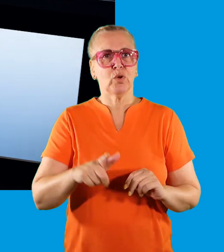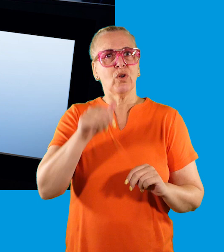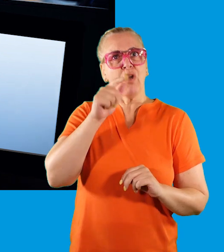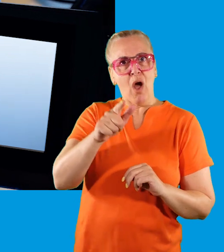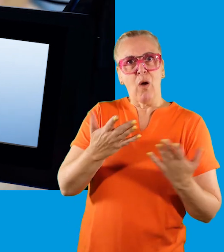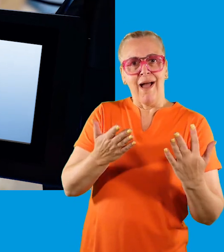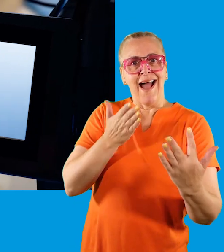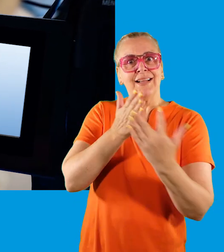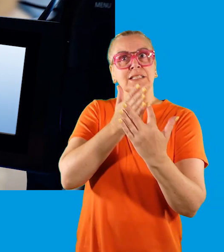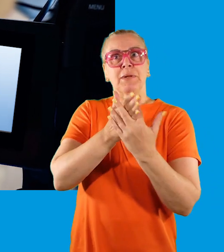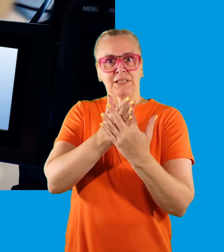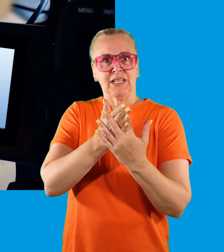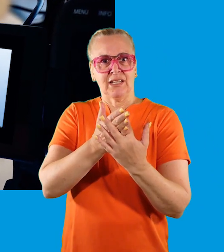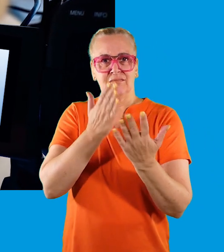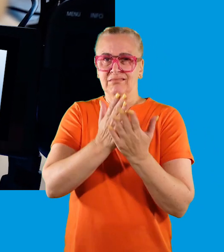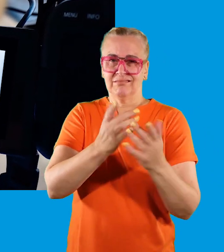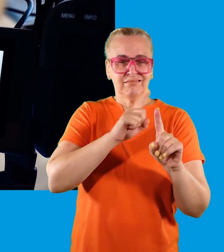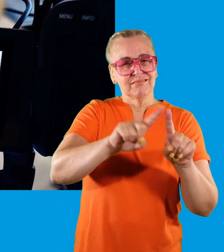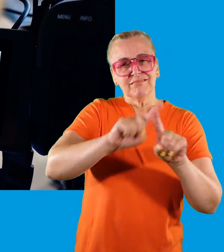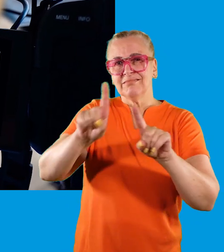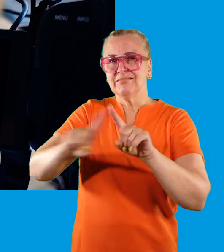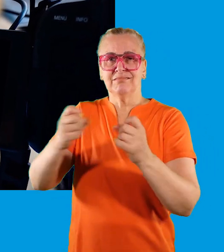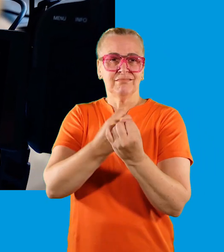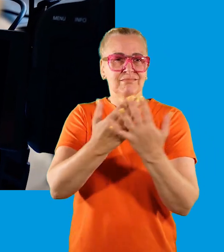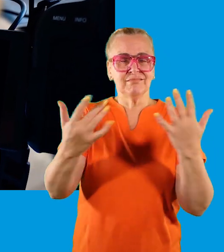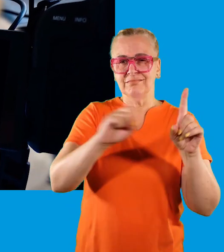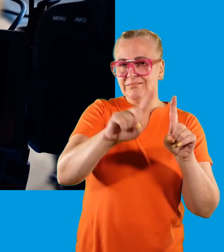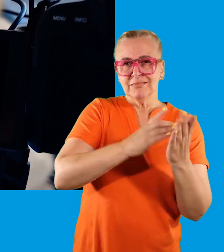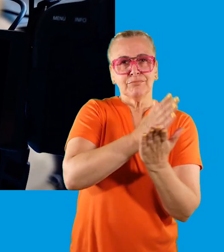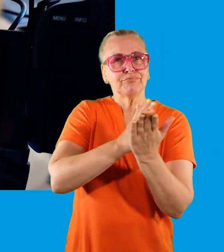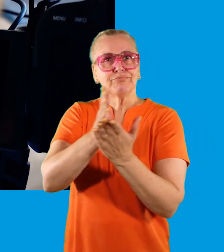Did you know accessibility comes in multiple forms?